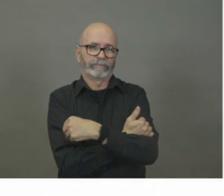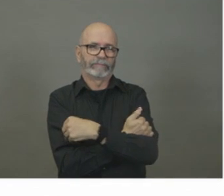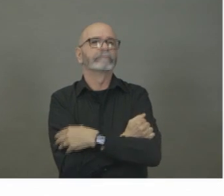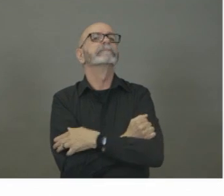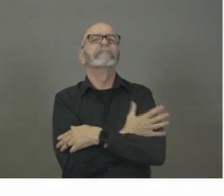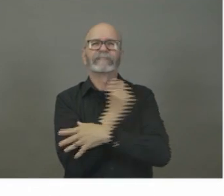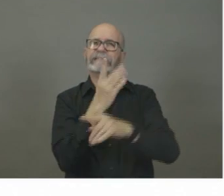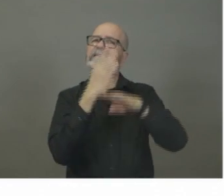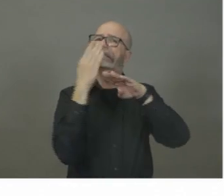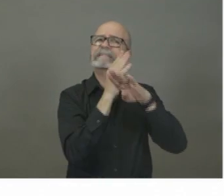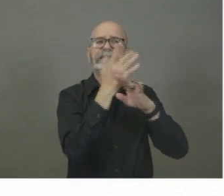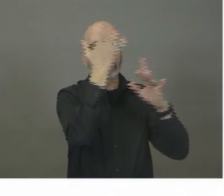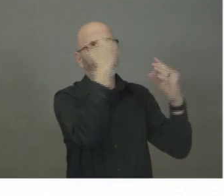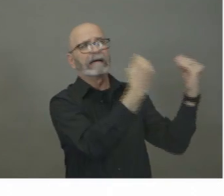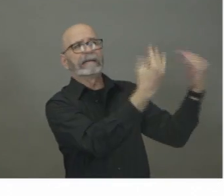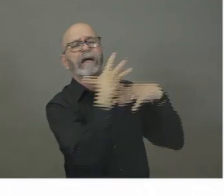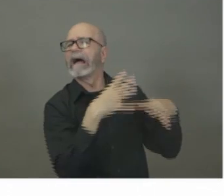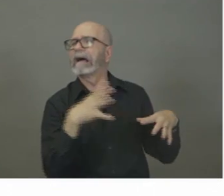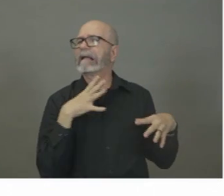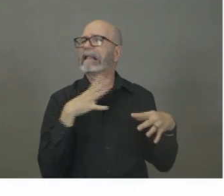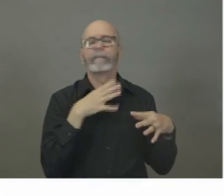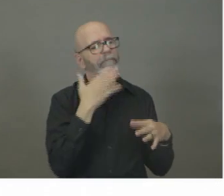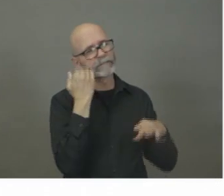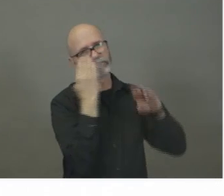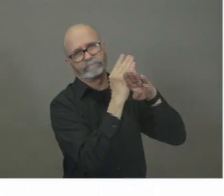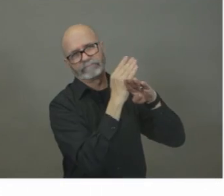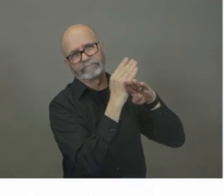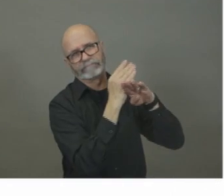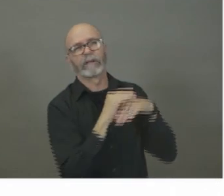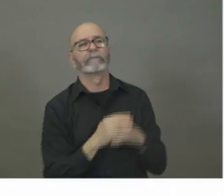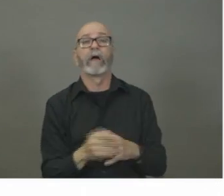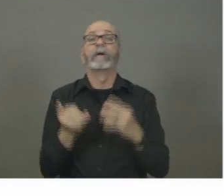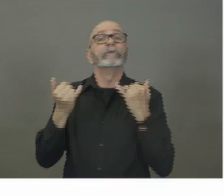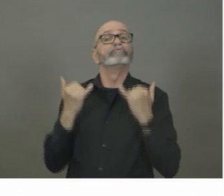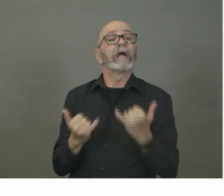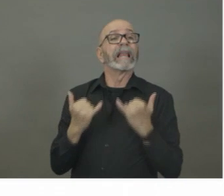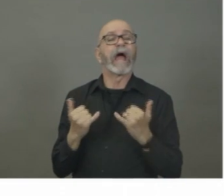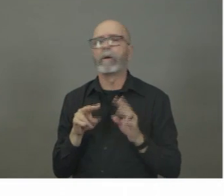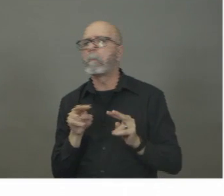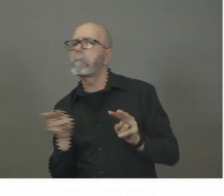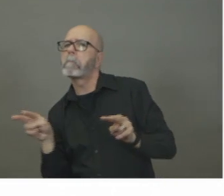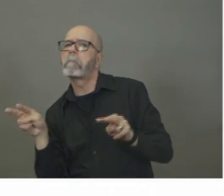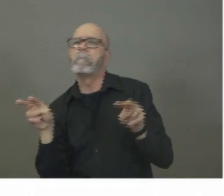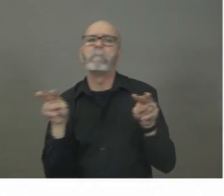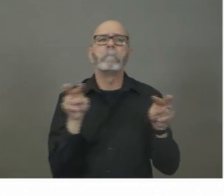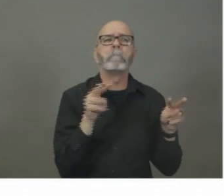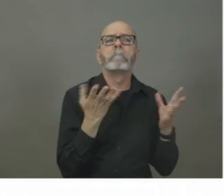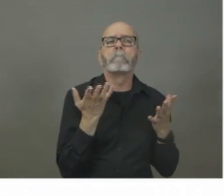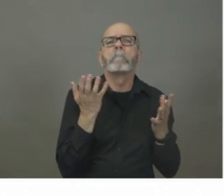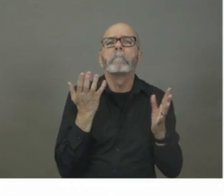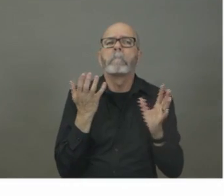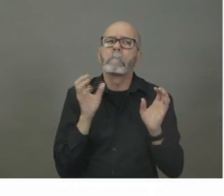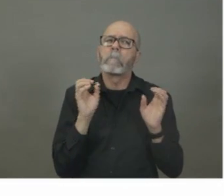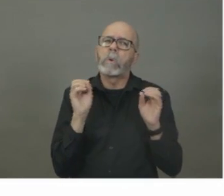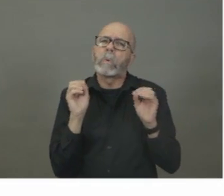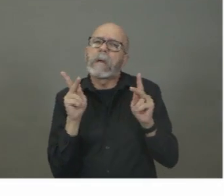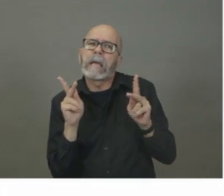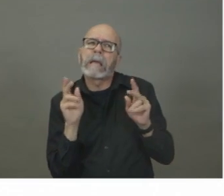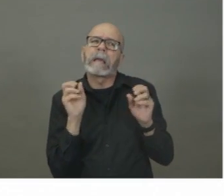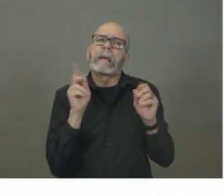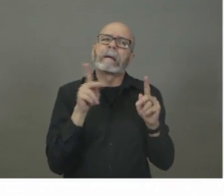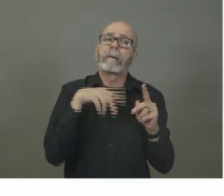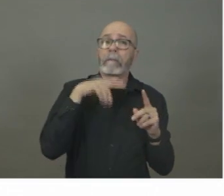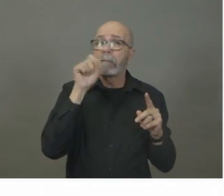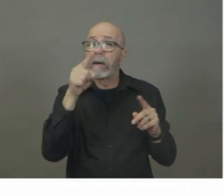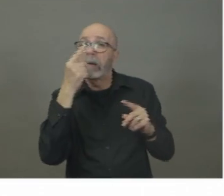So what we're saying to people today is that it's appropriate today where we're at with the COVID-19 that we are asking people,